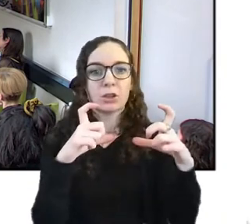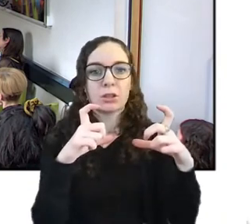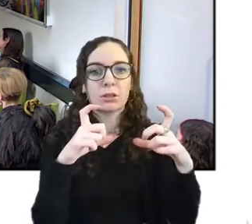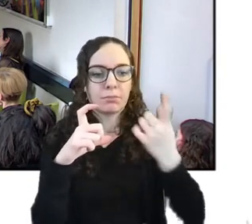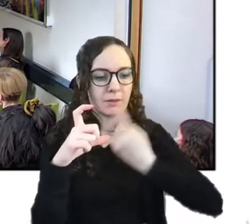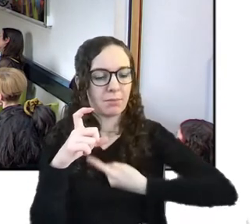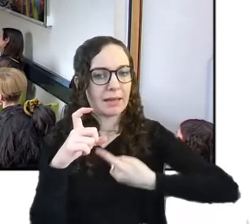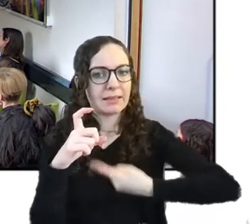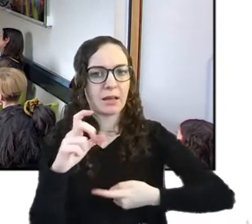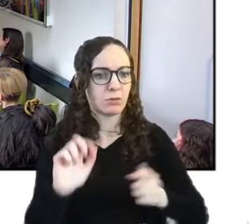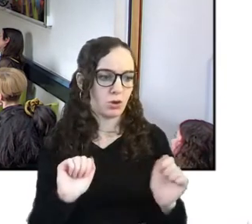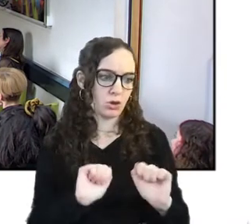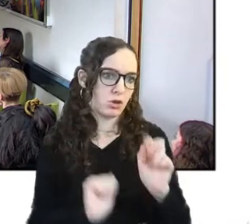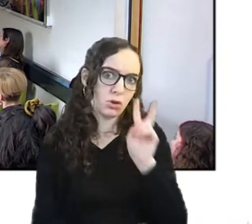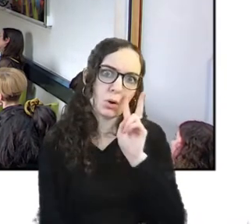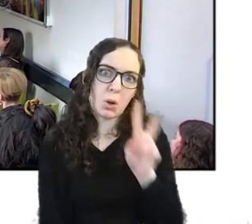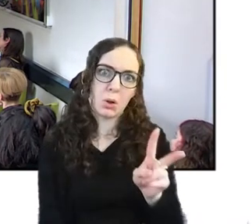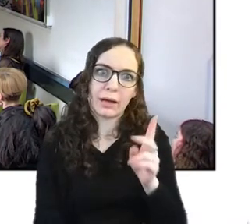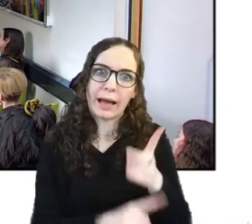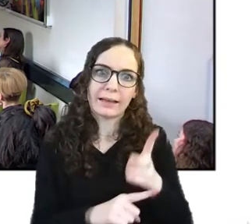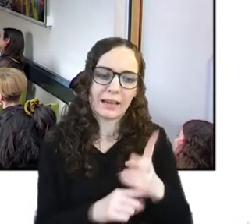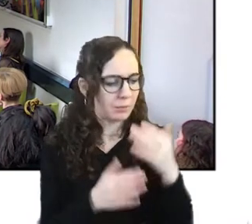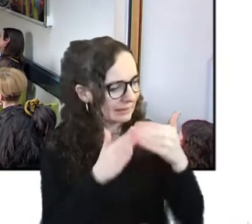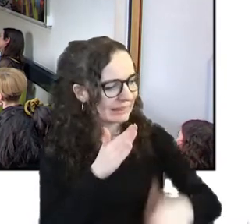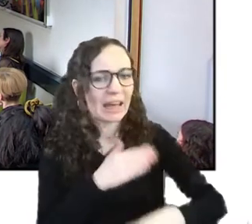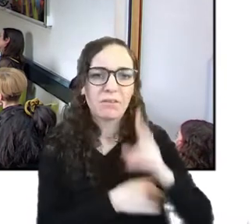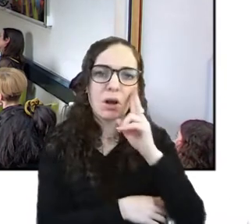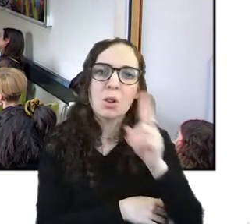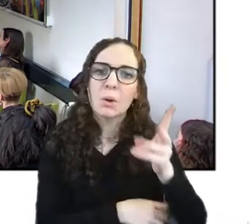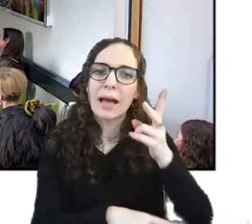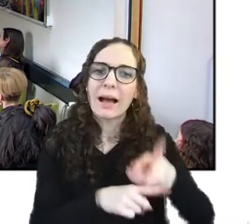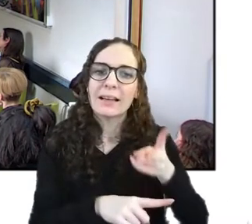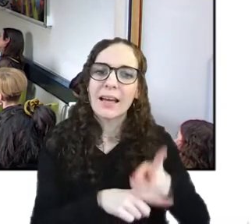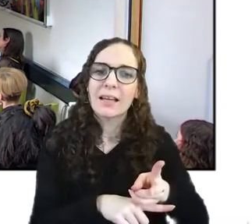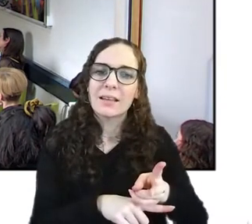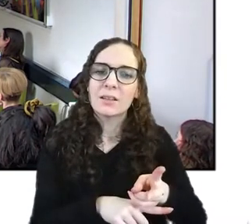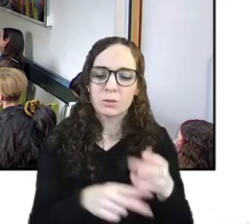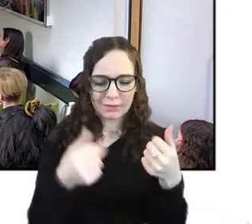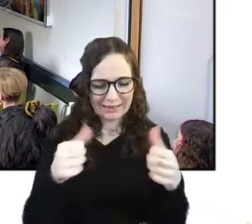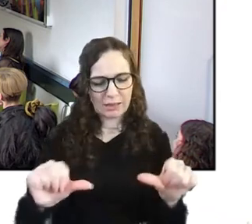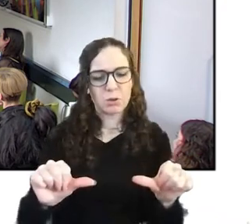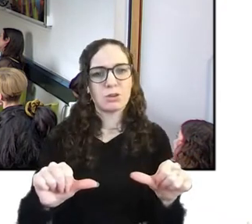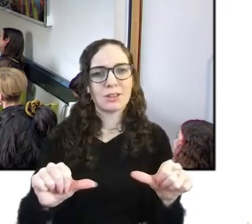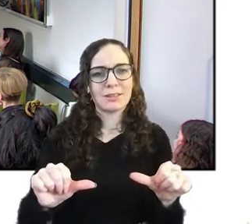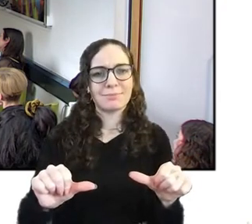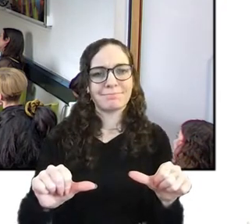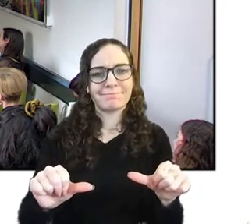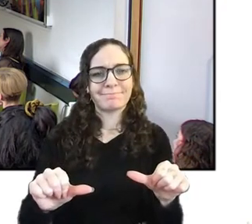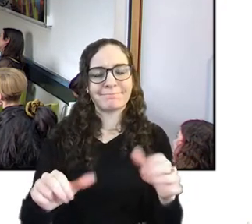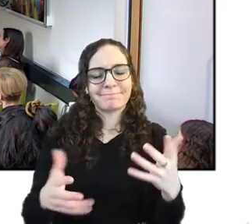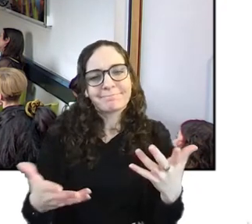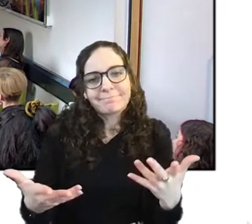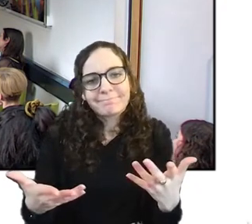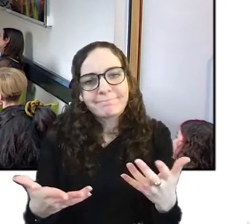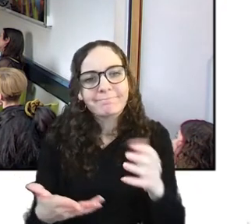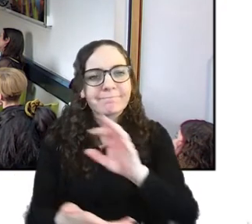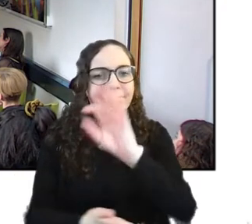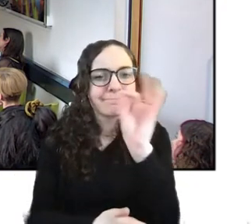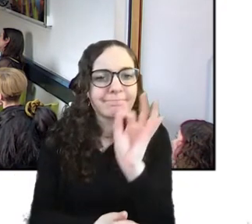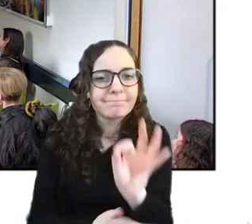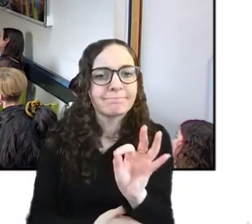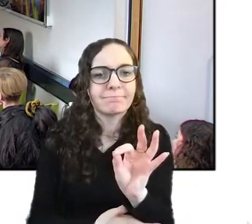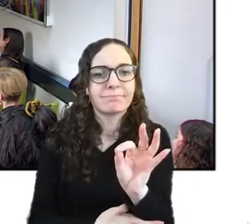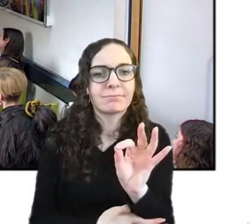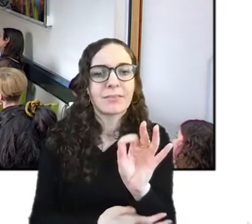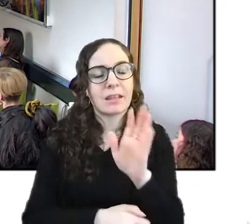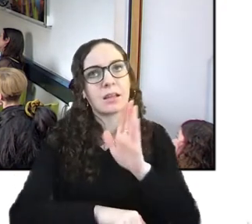again um i don't know i don't know what the solution would be like um because it's obviously you know very time